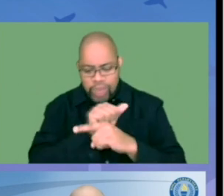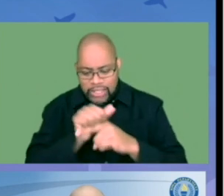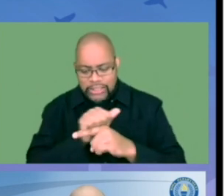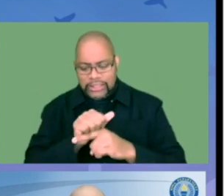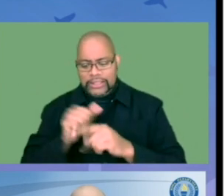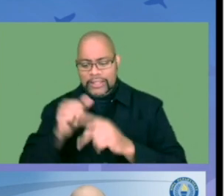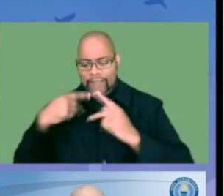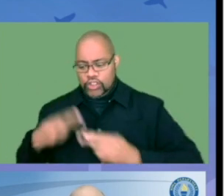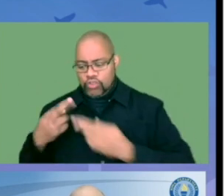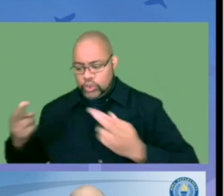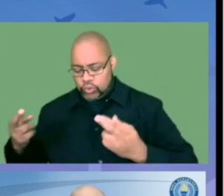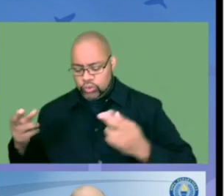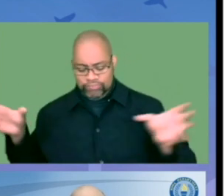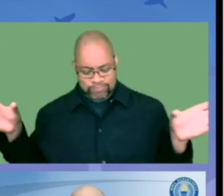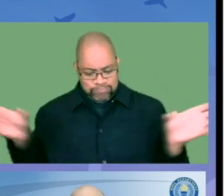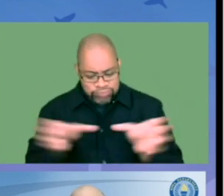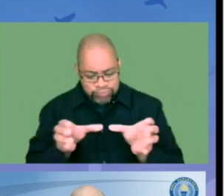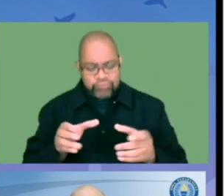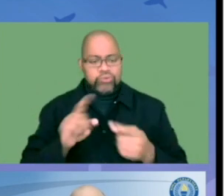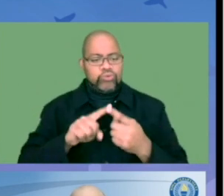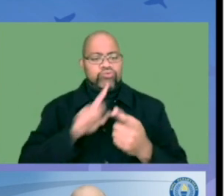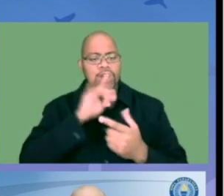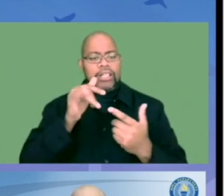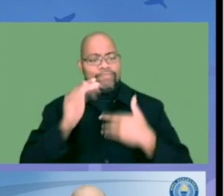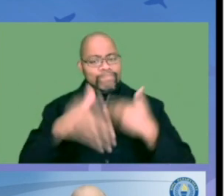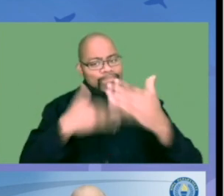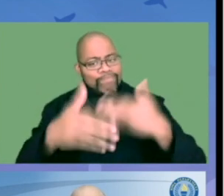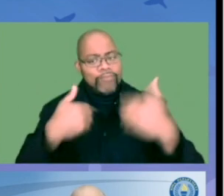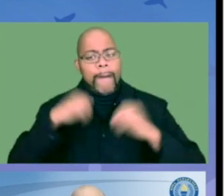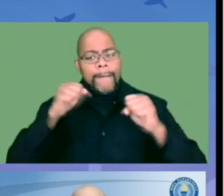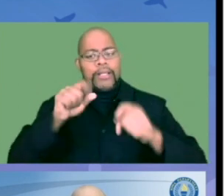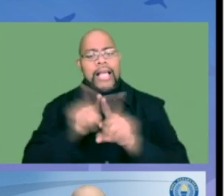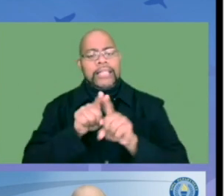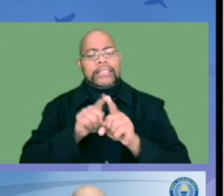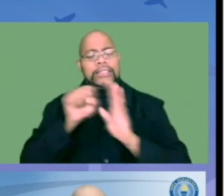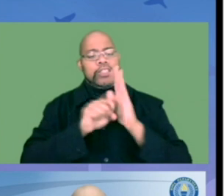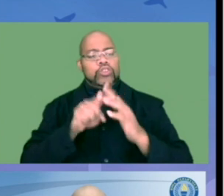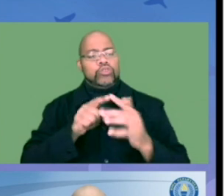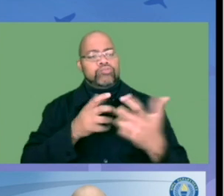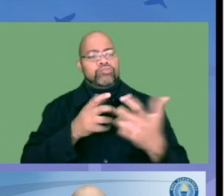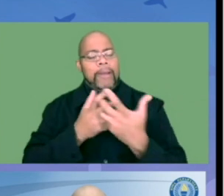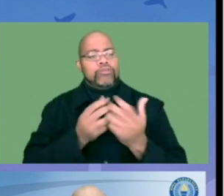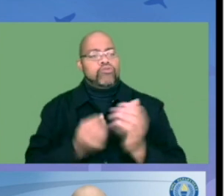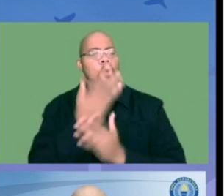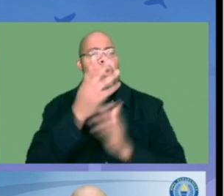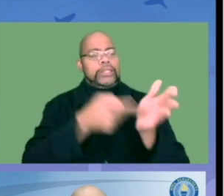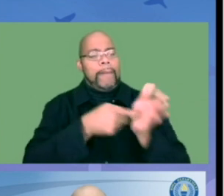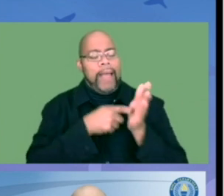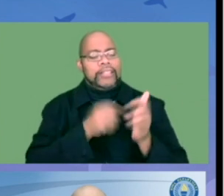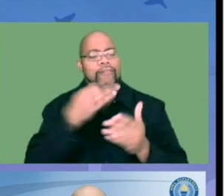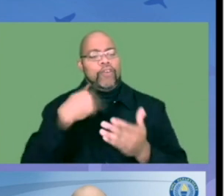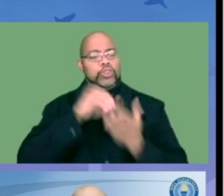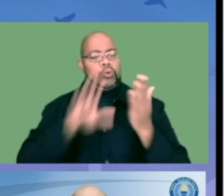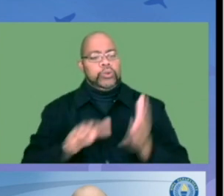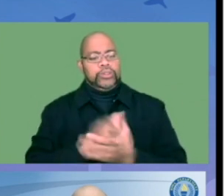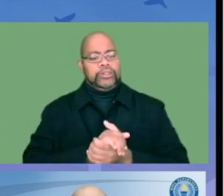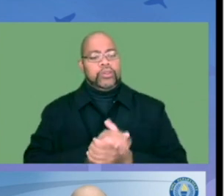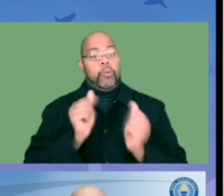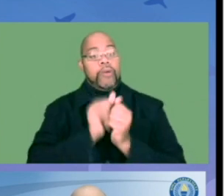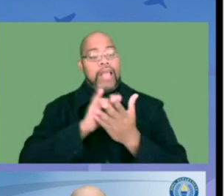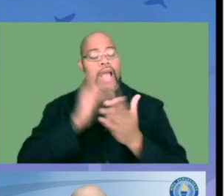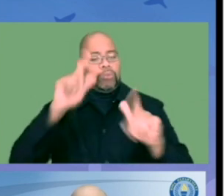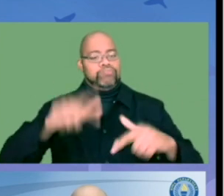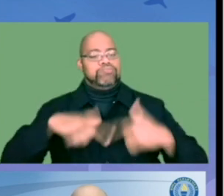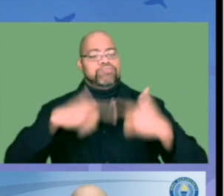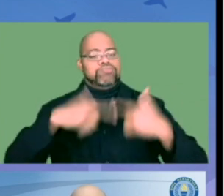policy and practice and physical resources to accelerate our ability as a state to meet the growing demands of